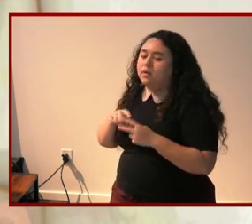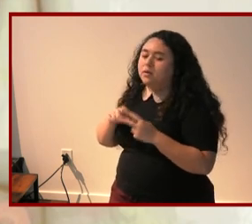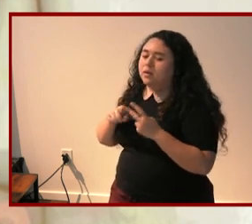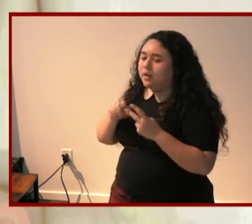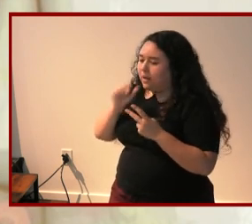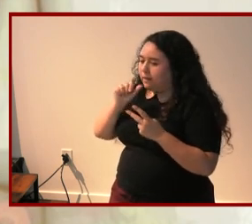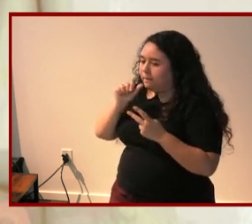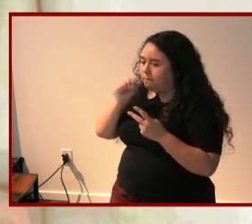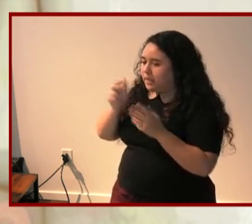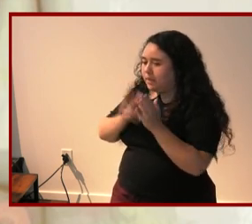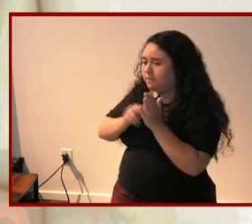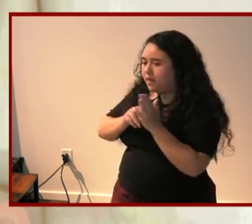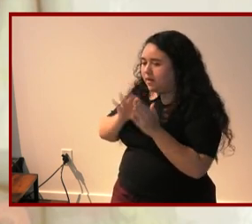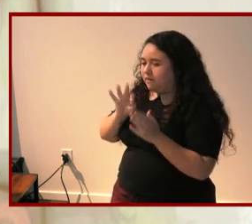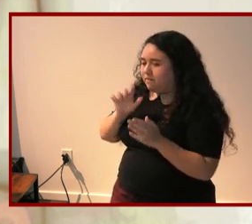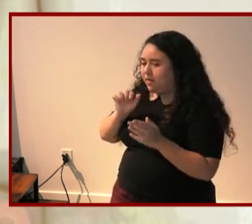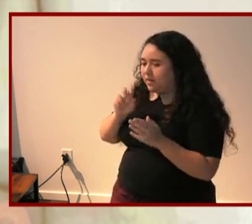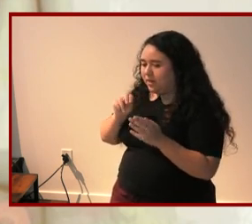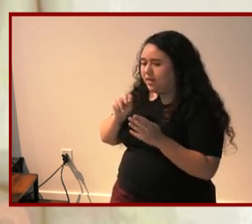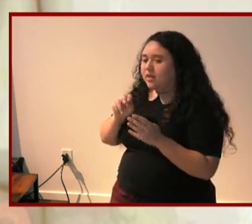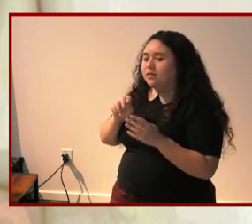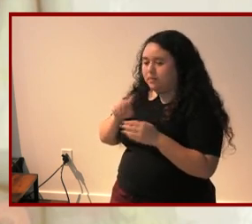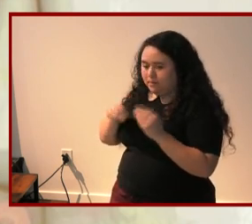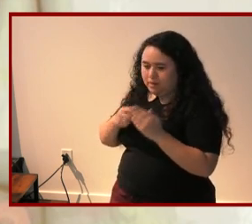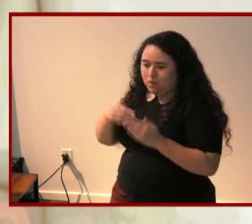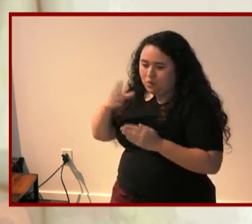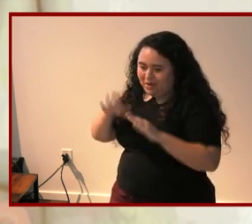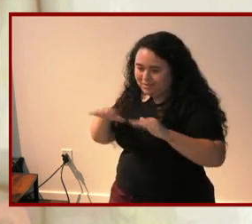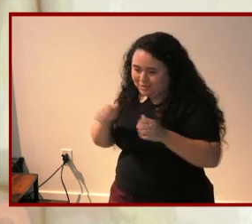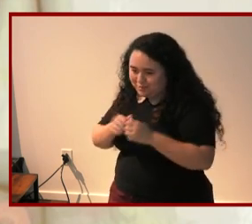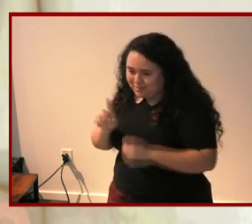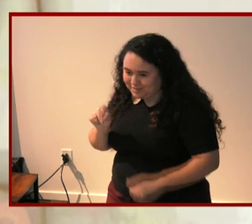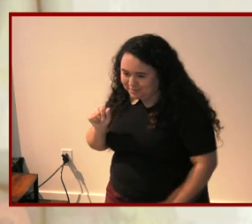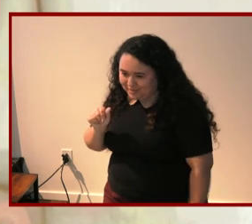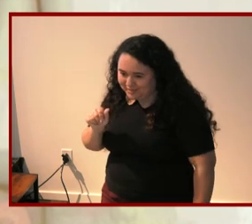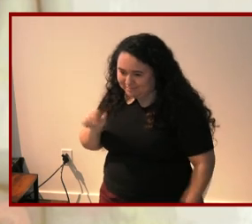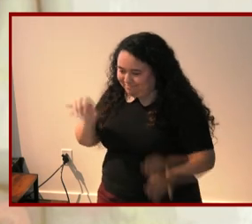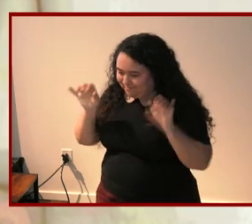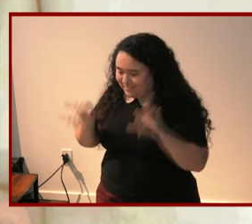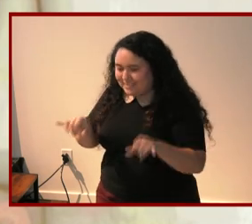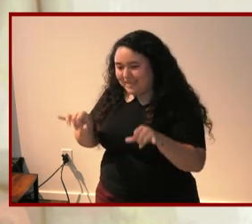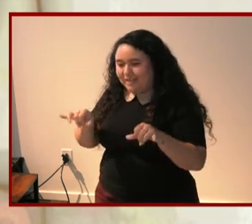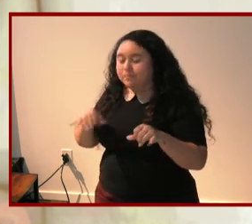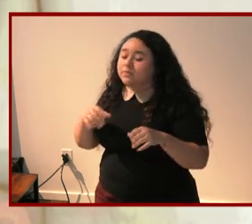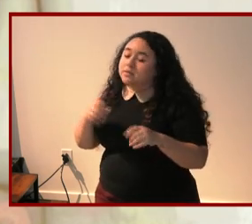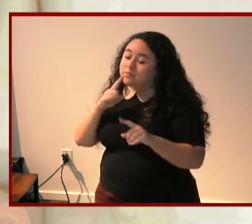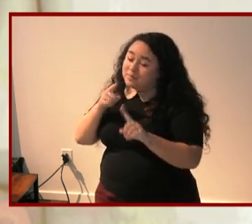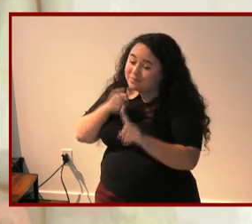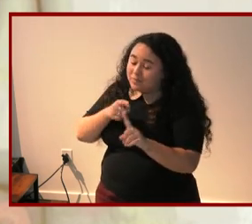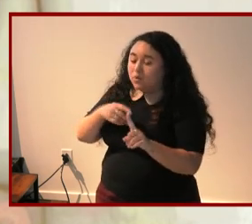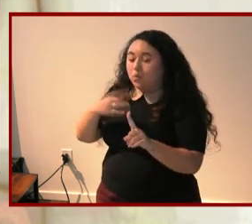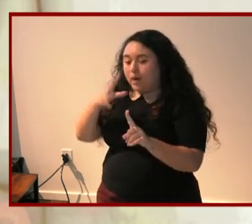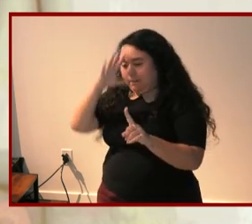falcon are all about white children with disabilities specifically white boys and young men